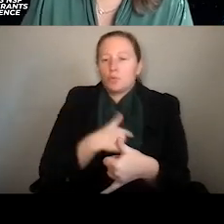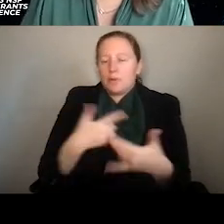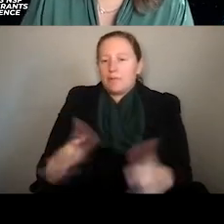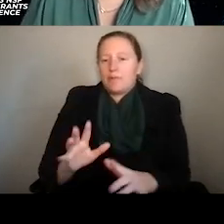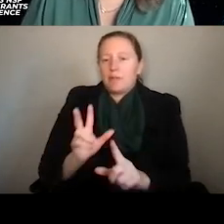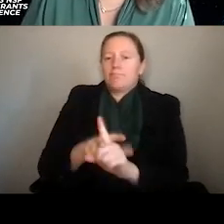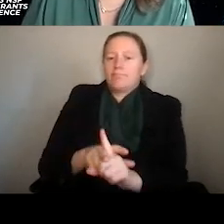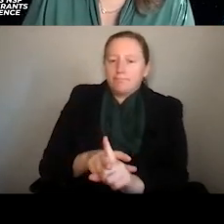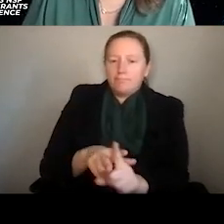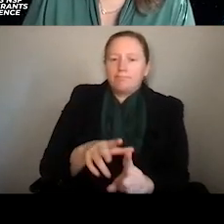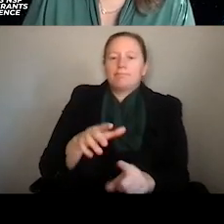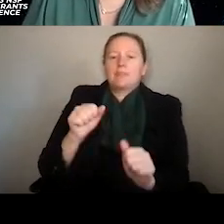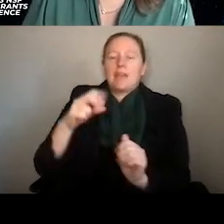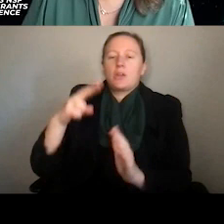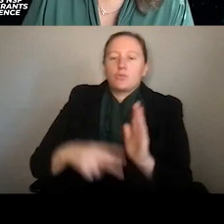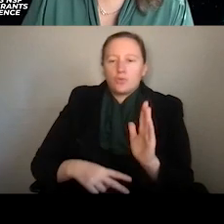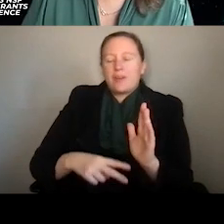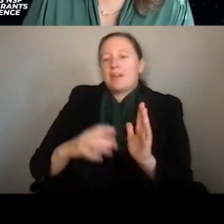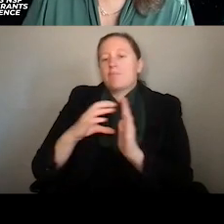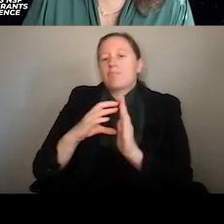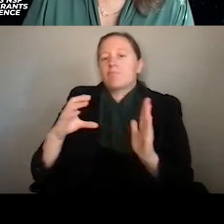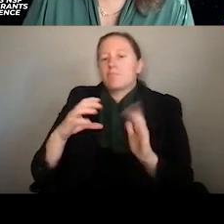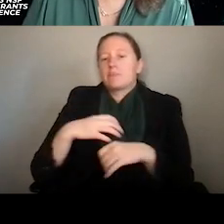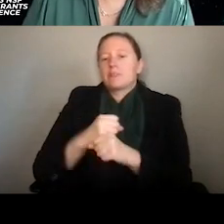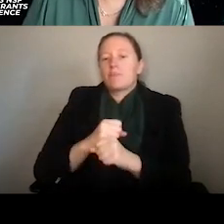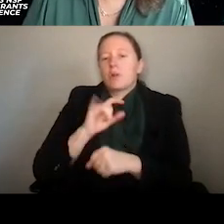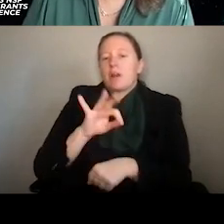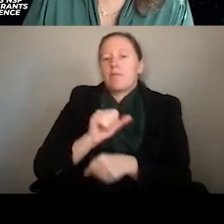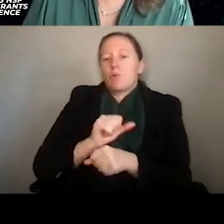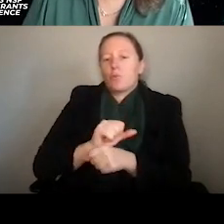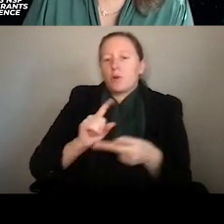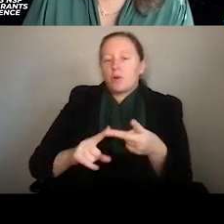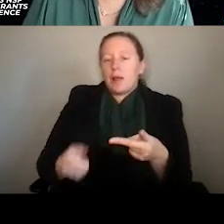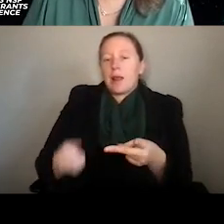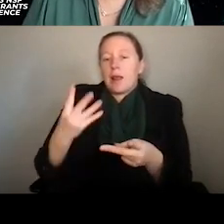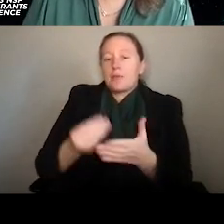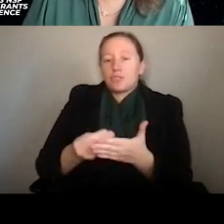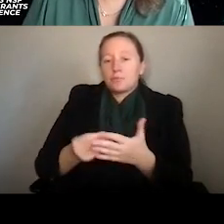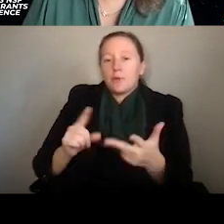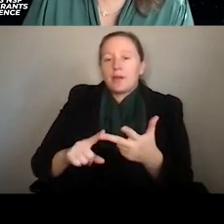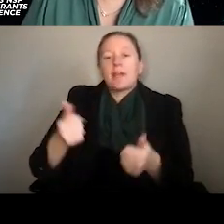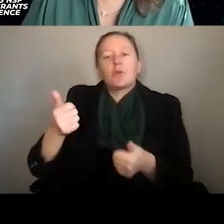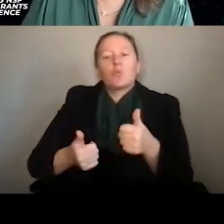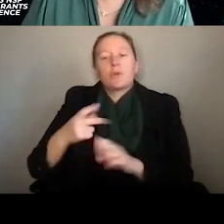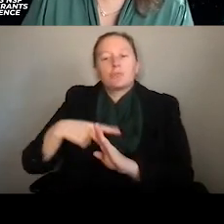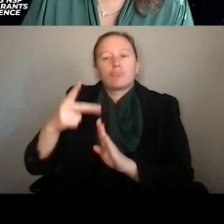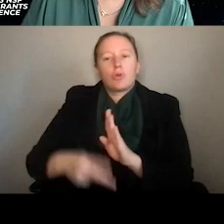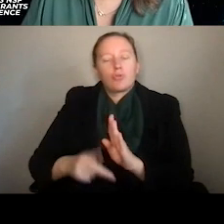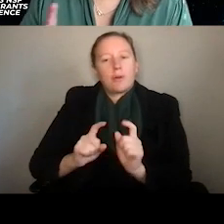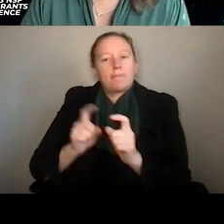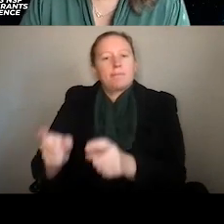click on each, you can read an abstract of the work, see how much money they were awarded, and most importantly, see which program funded that work.